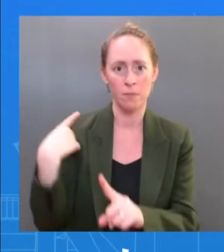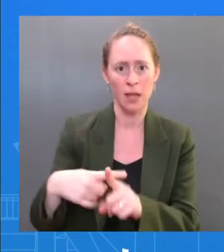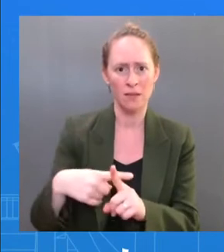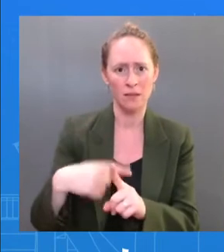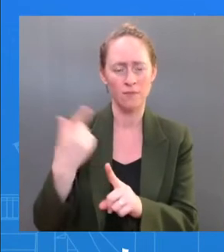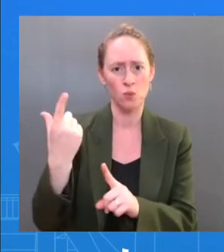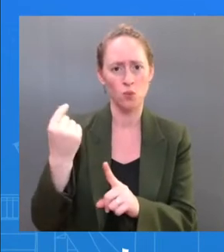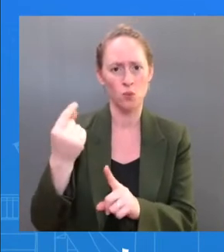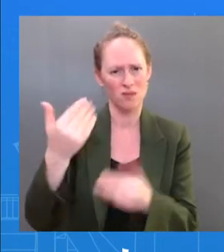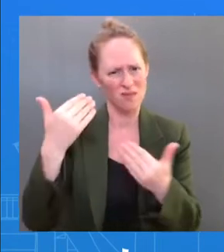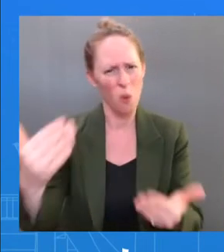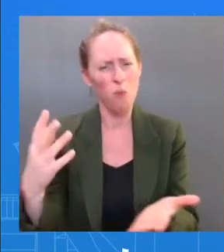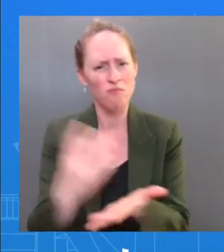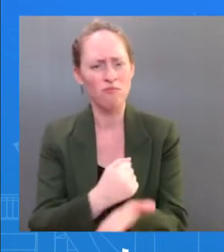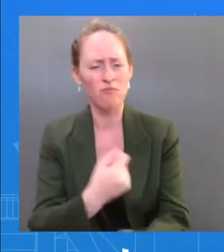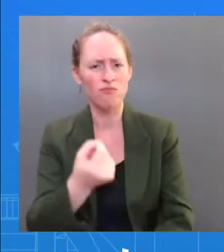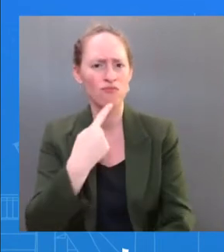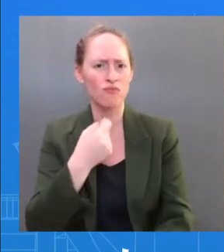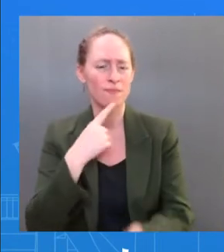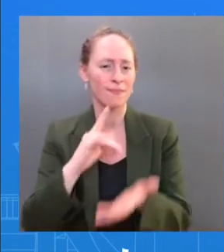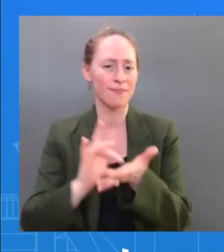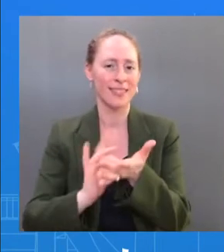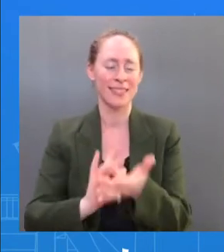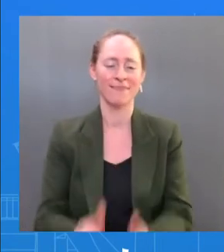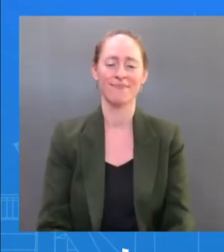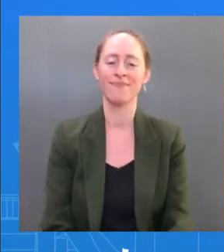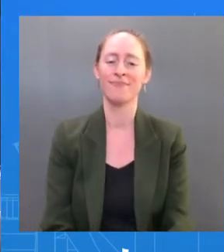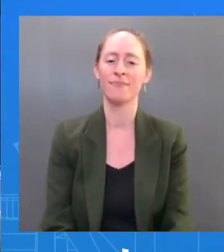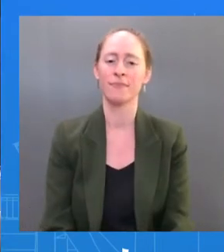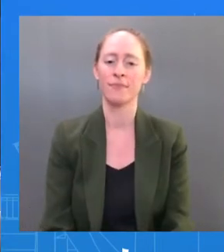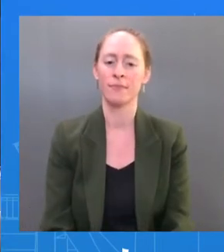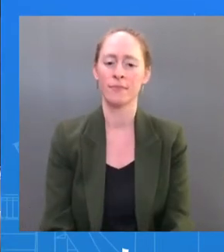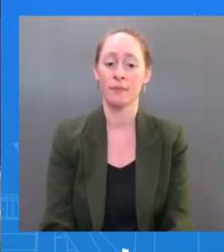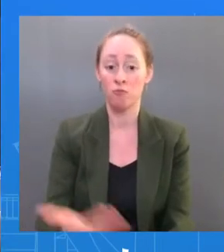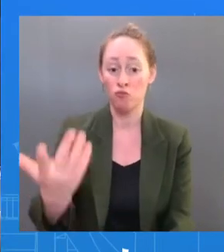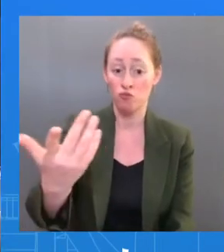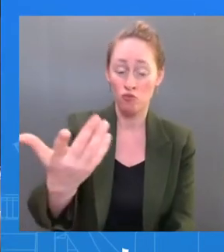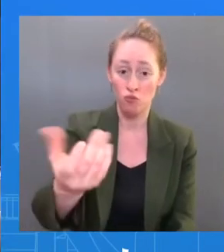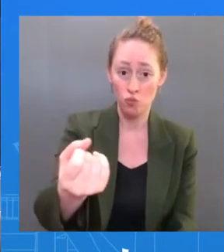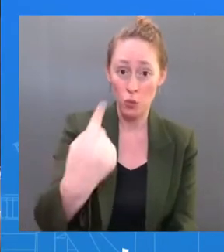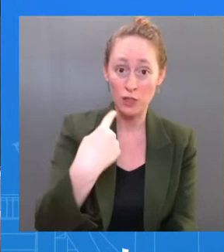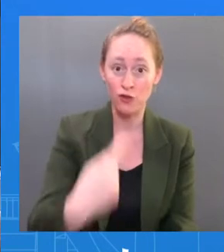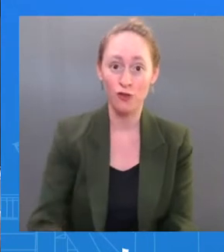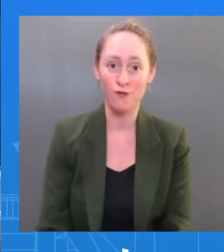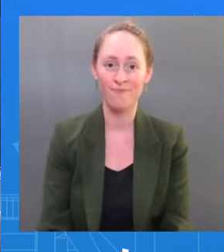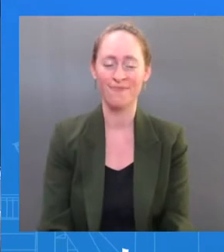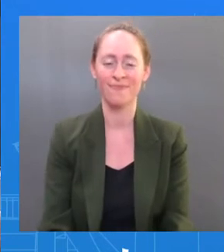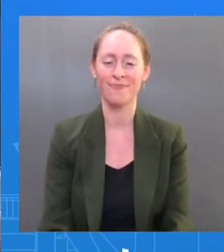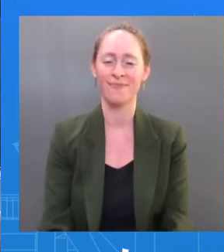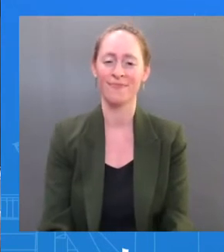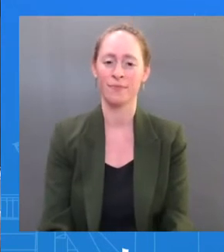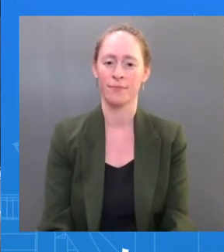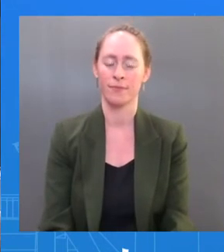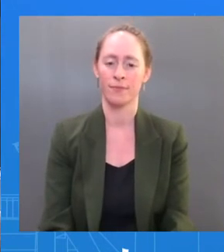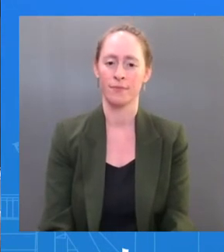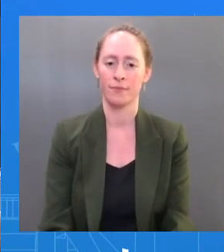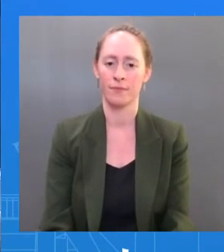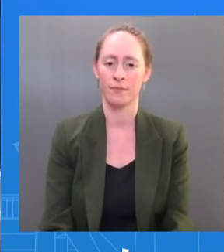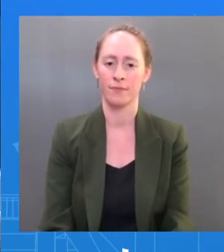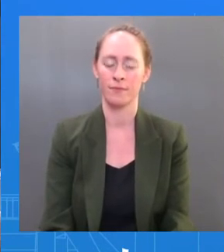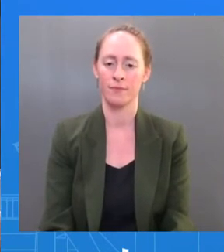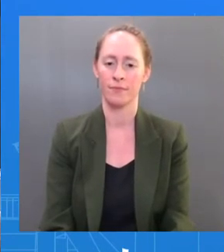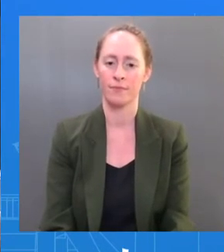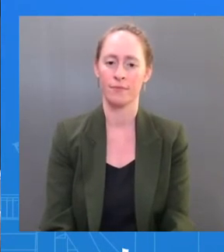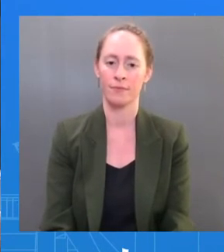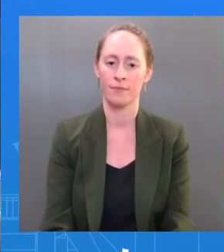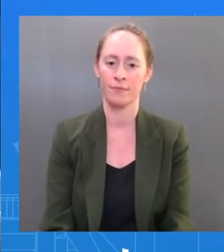answer. The Thank you so much, Dr. Jha. Has the President been tested to determine which variant he has? Is it VA5? And if so,